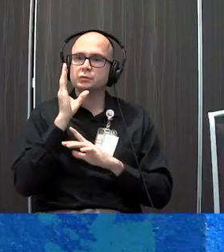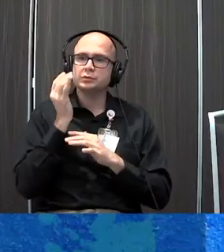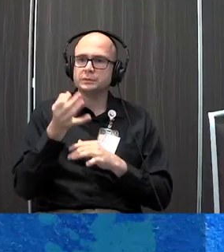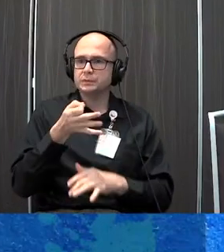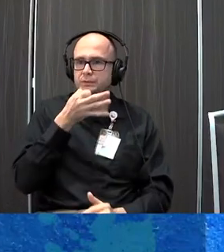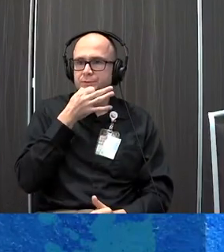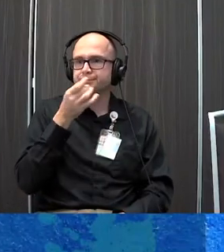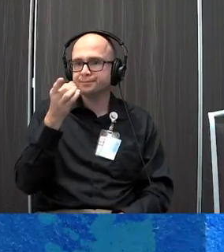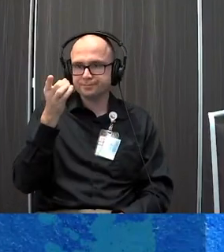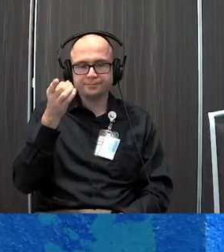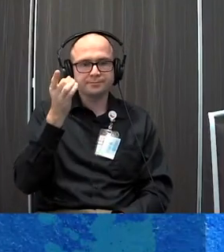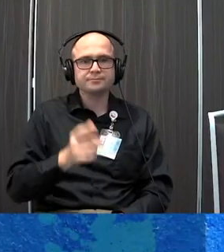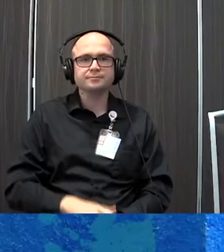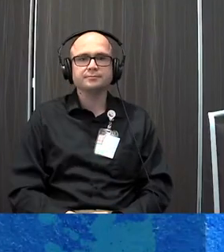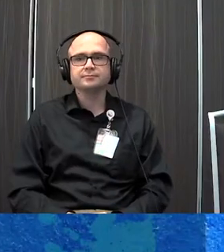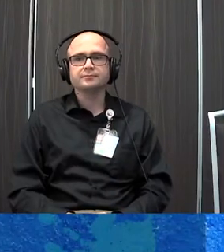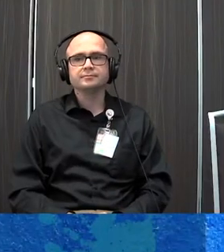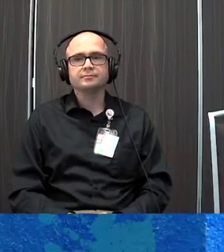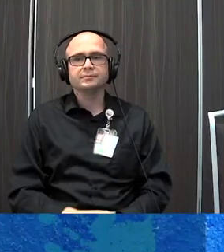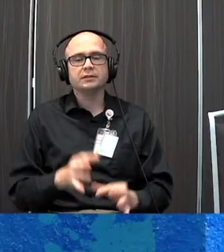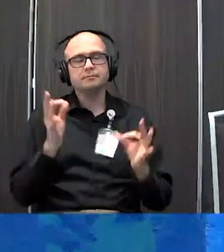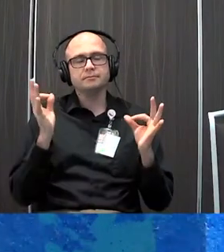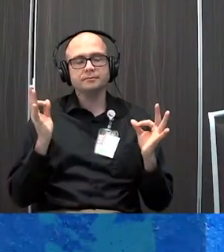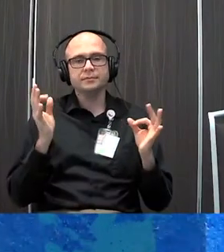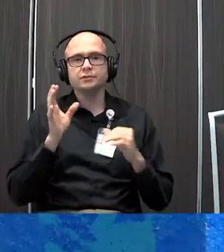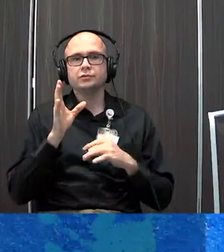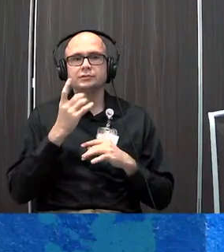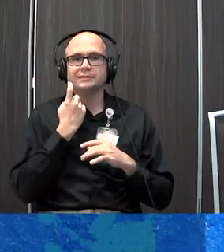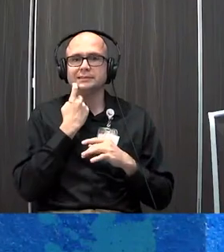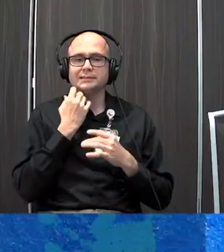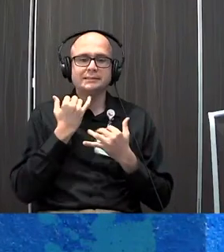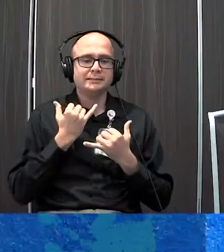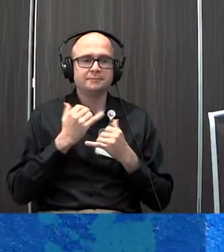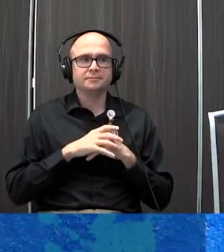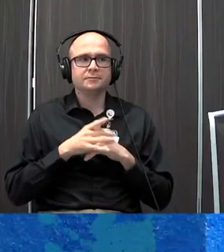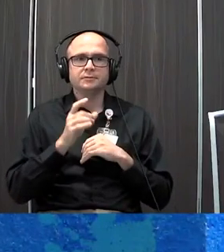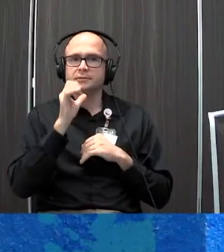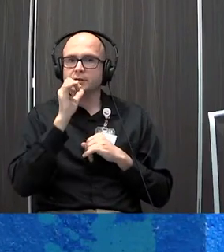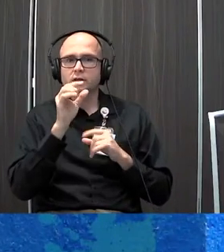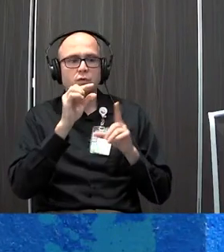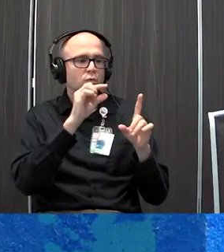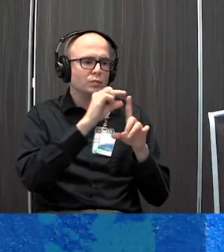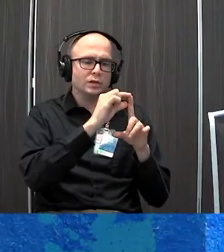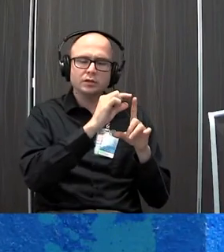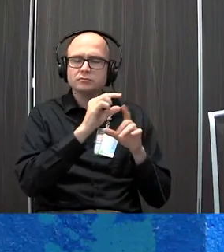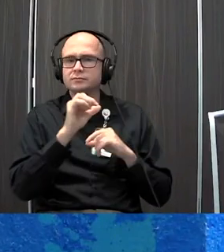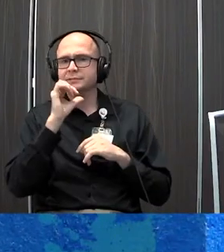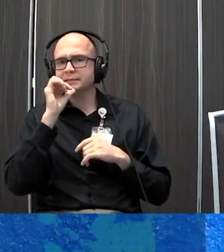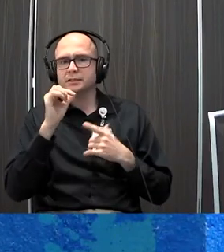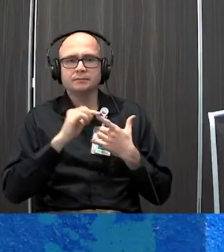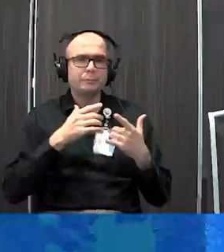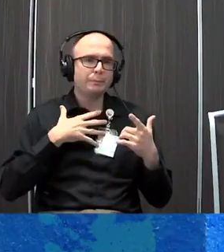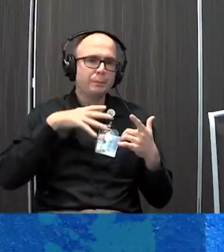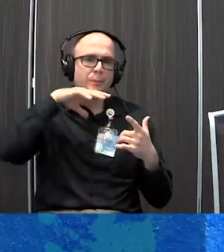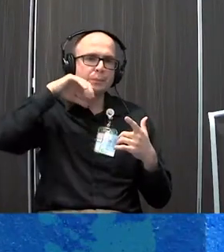here in a few minutes together. But a mindfulness meditation, where you're just coming back to the present moment. You're not coming back to a word. You're not coming back to your